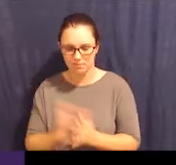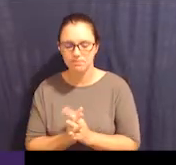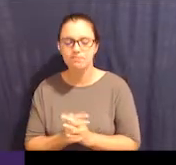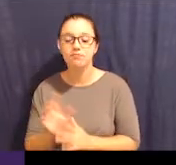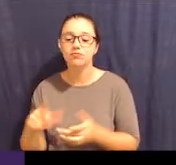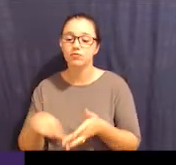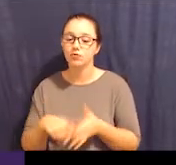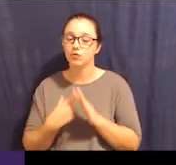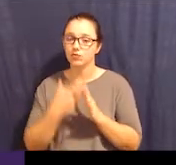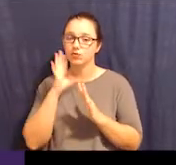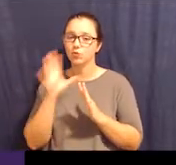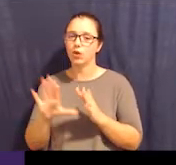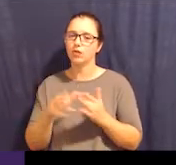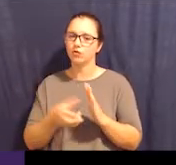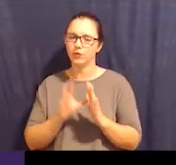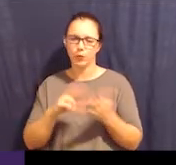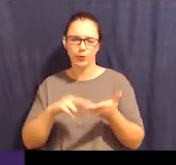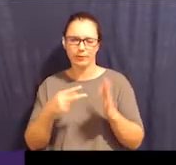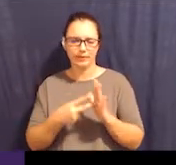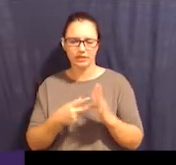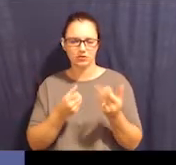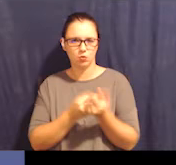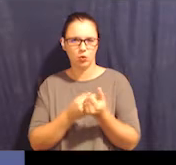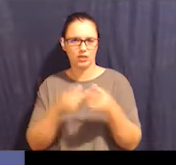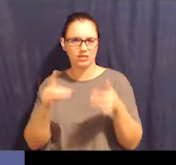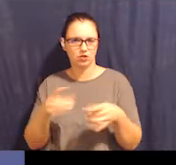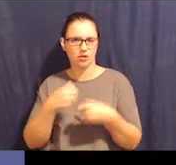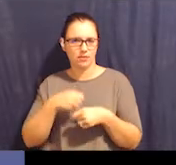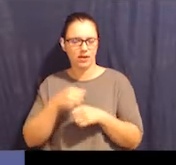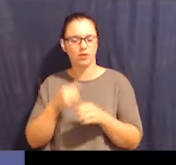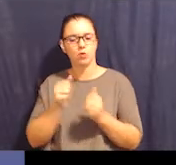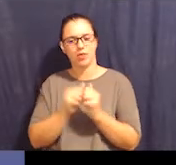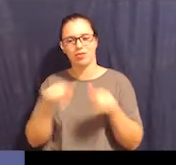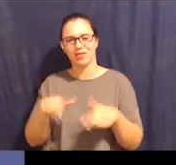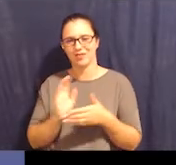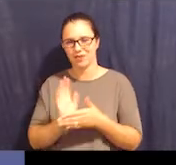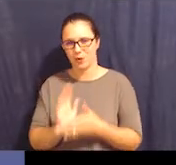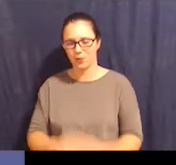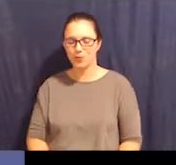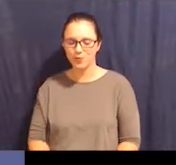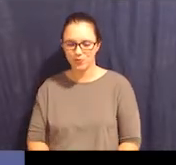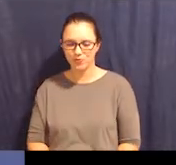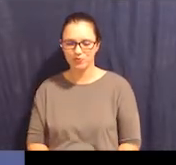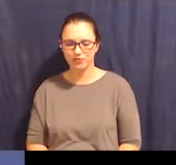So we'll start by reviewing what supported decision-making is with this video.